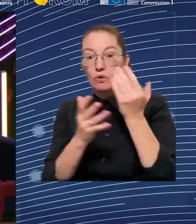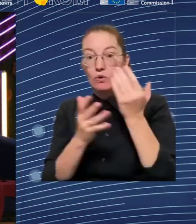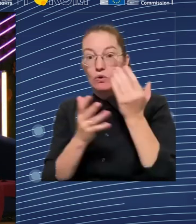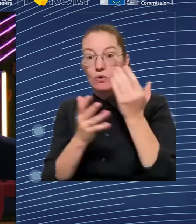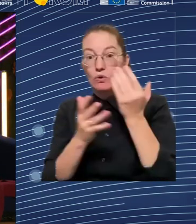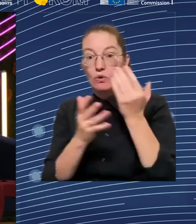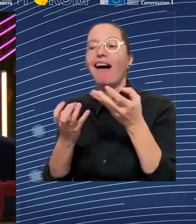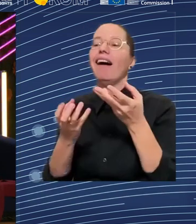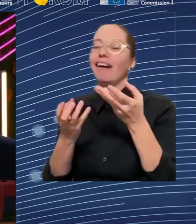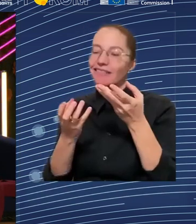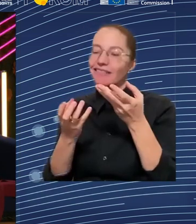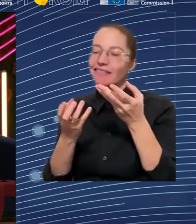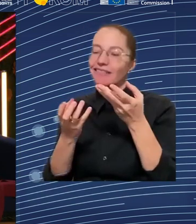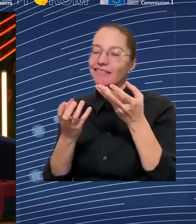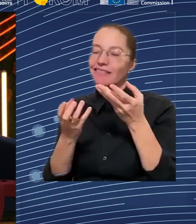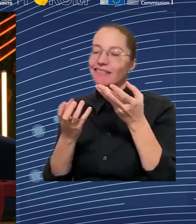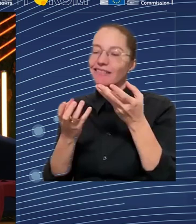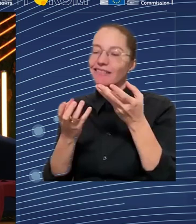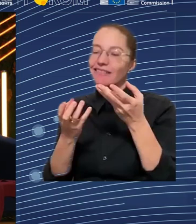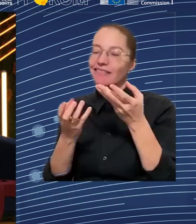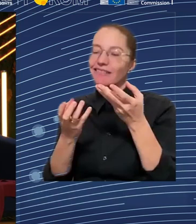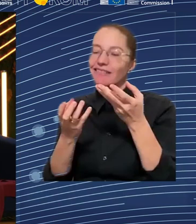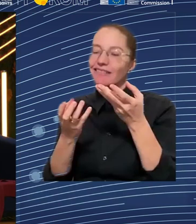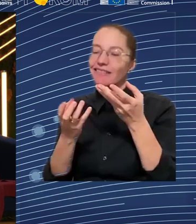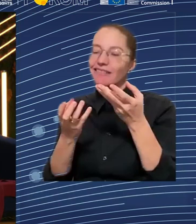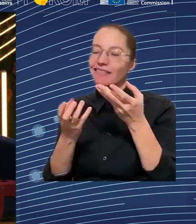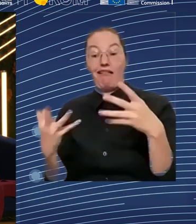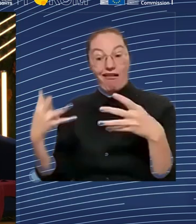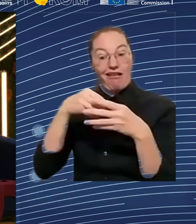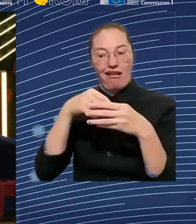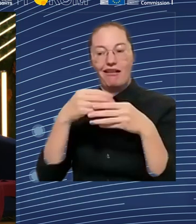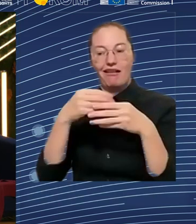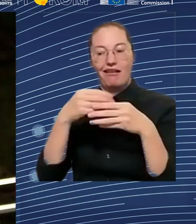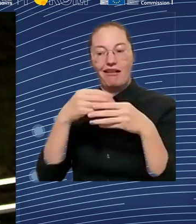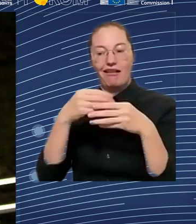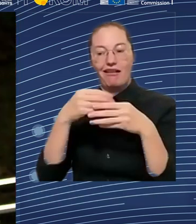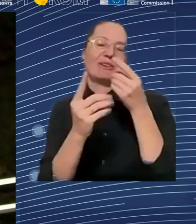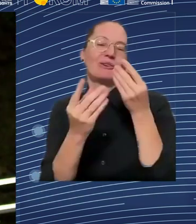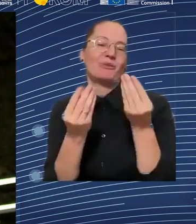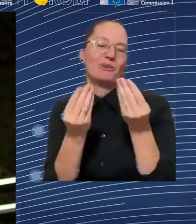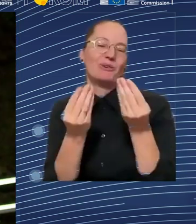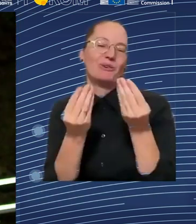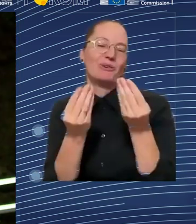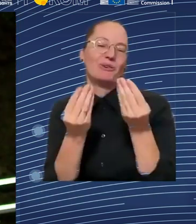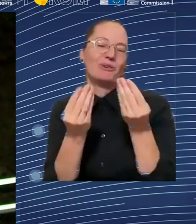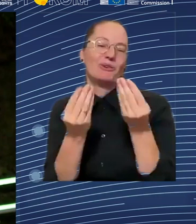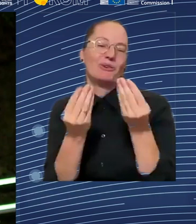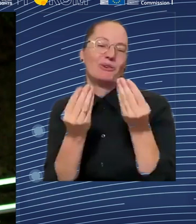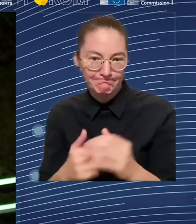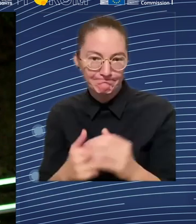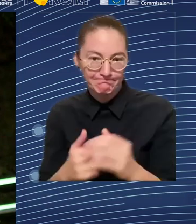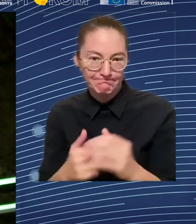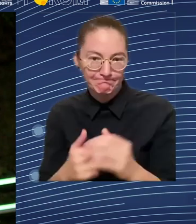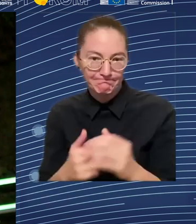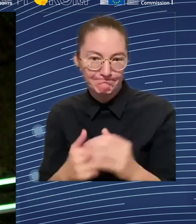Spain that they are reforming their vocational education and training system and putting more emphasis on the micro-credentials. But this builds